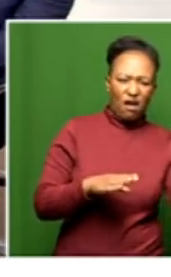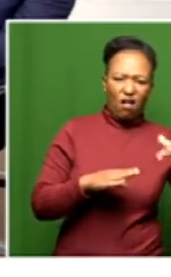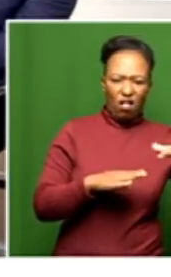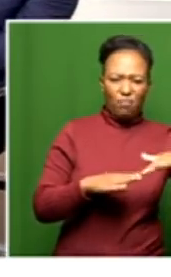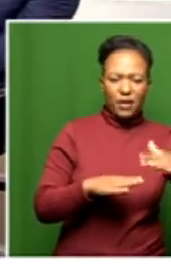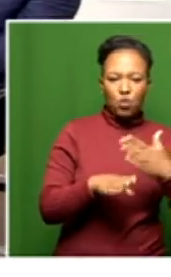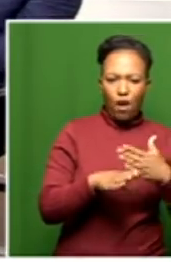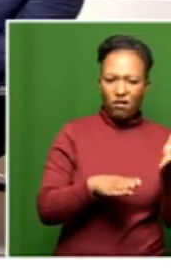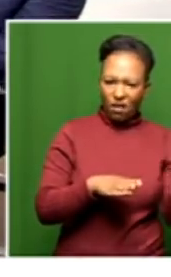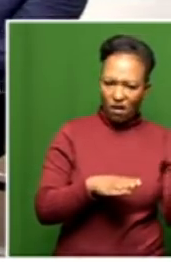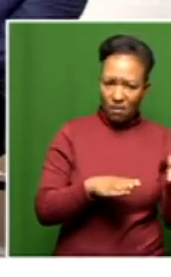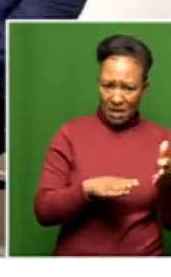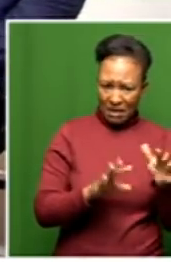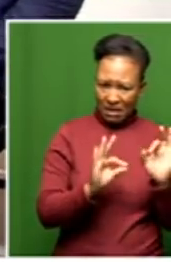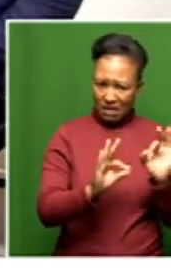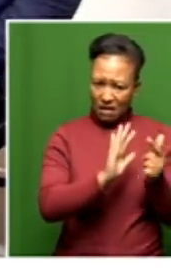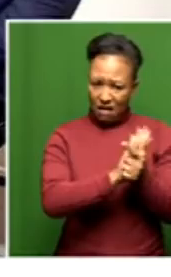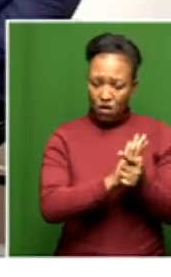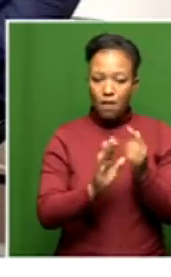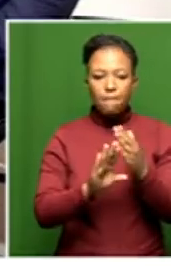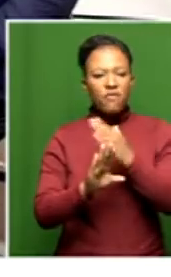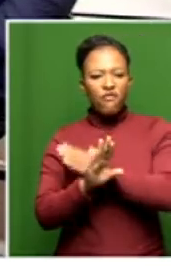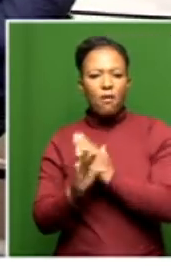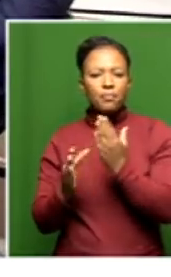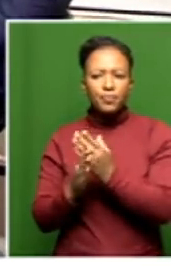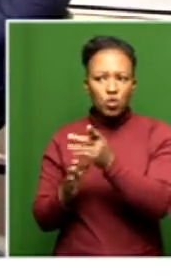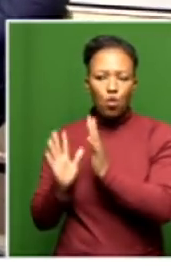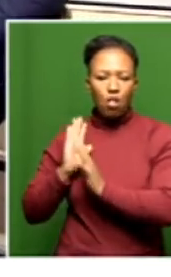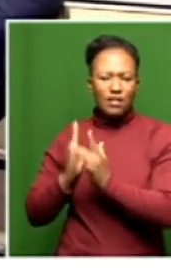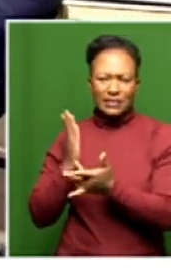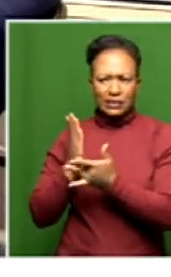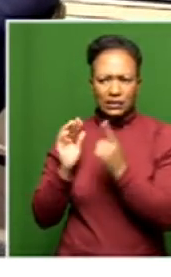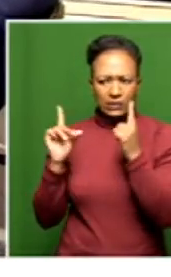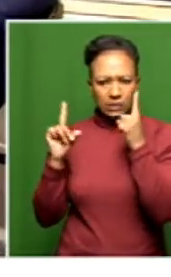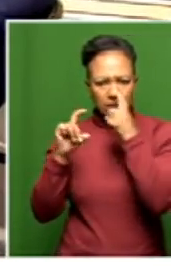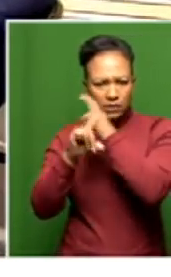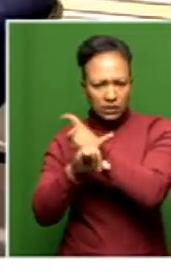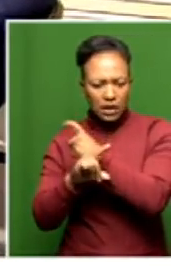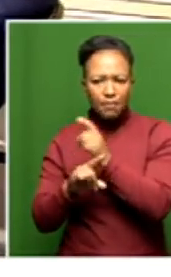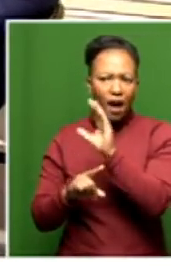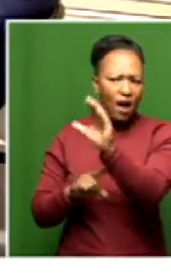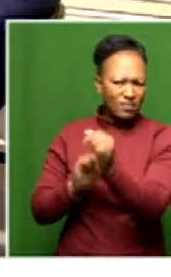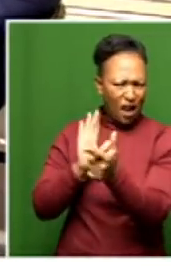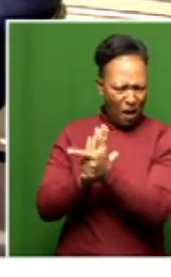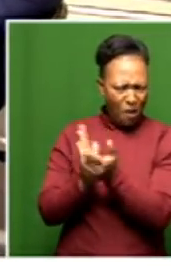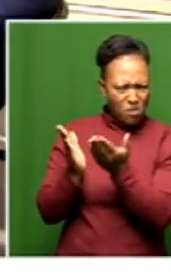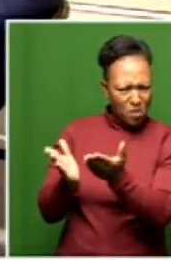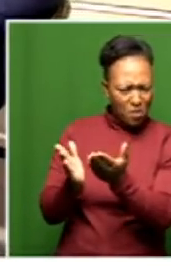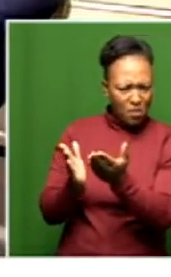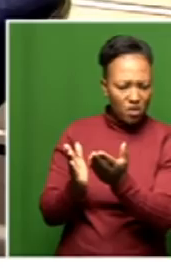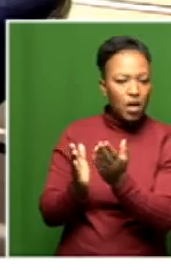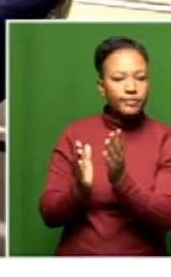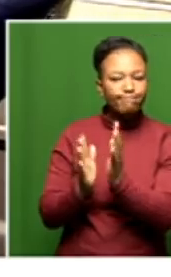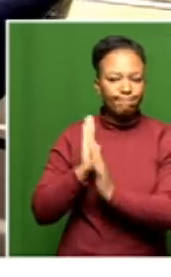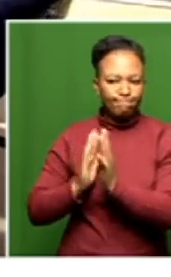And you were saying before the break, Ms. Bouta, that it's technical. And I was asking whether it's lawful. So let's just pick up on that